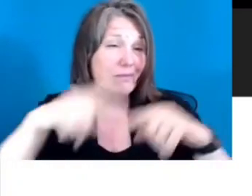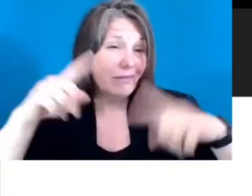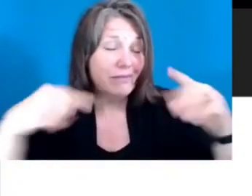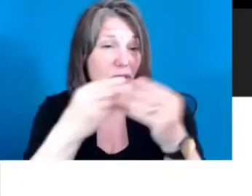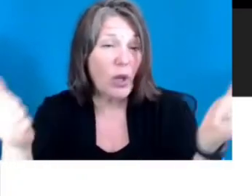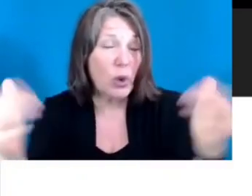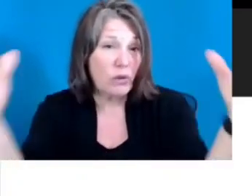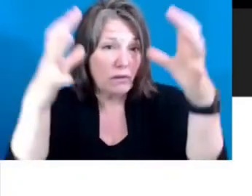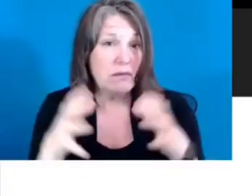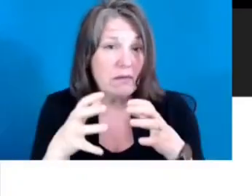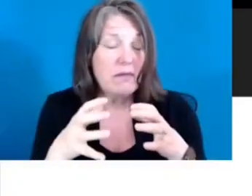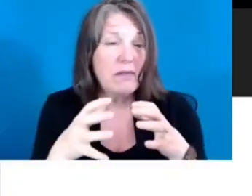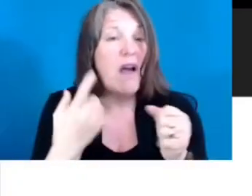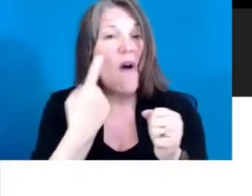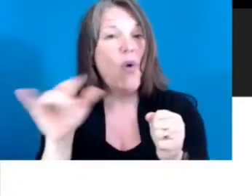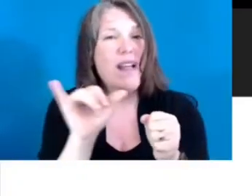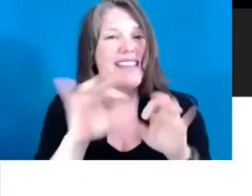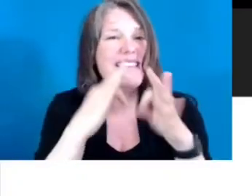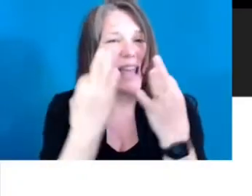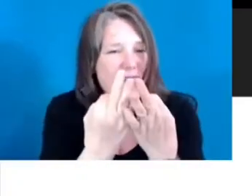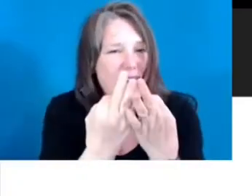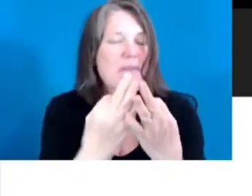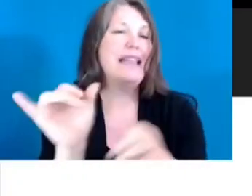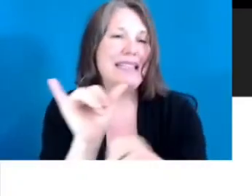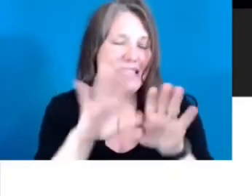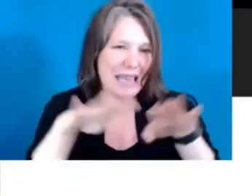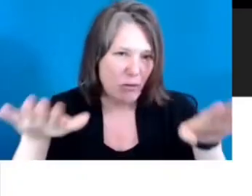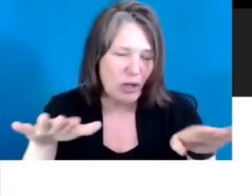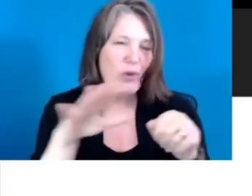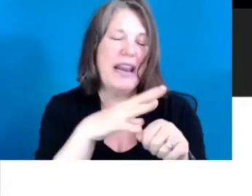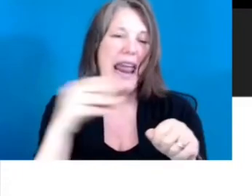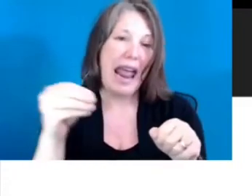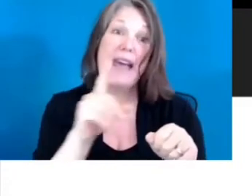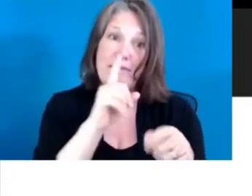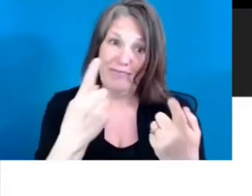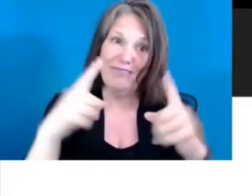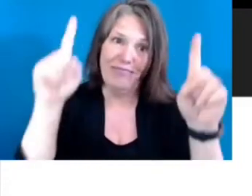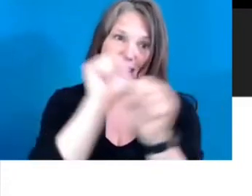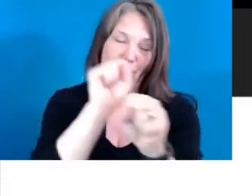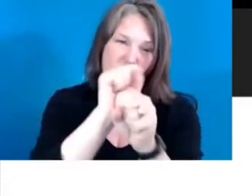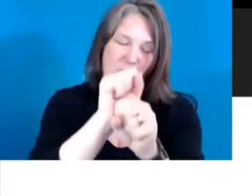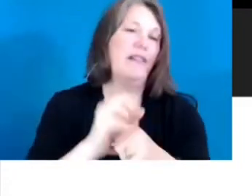And we brought them together for the same family and the same children. And it is worth it.